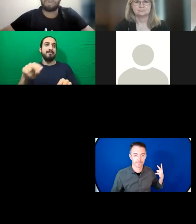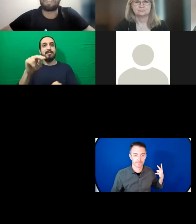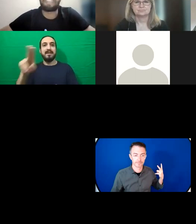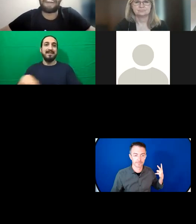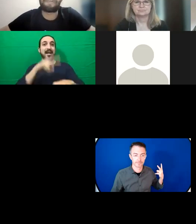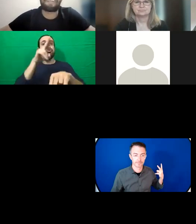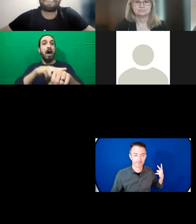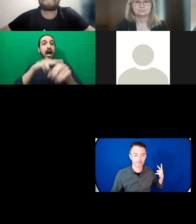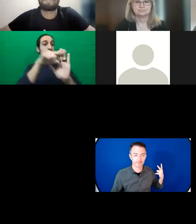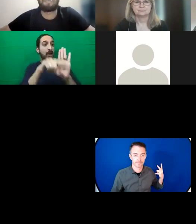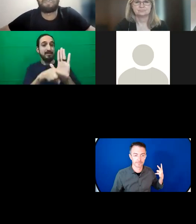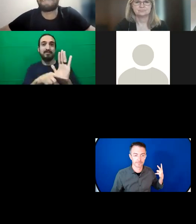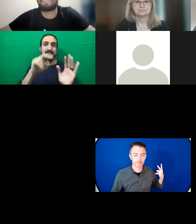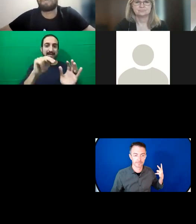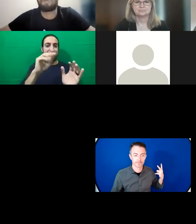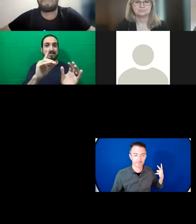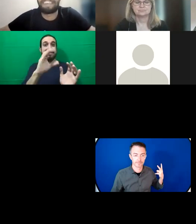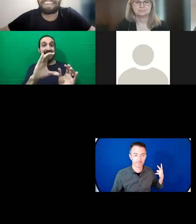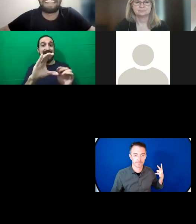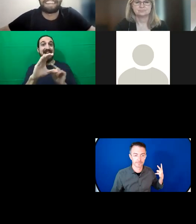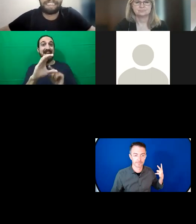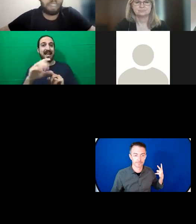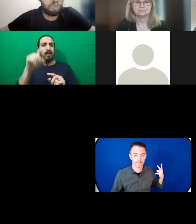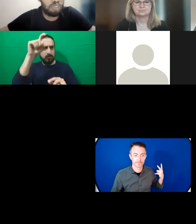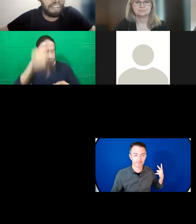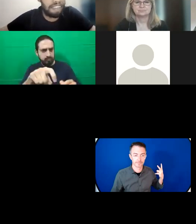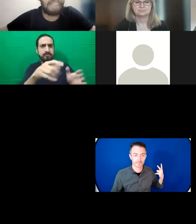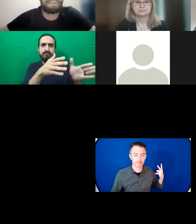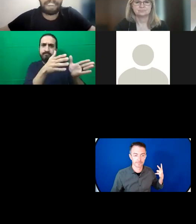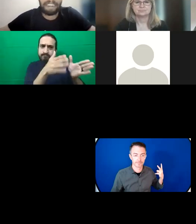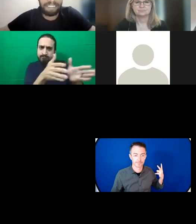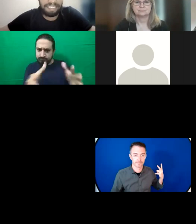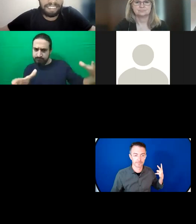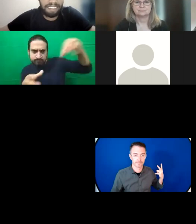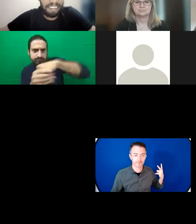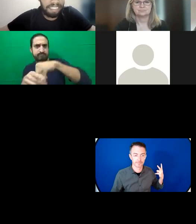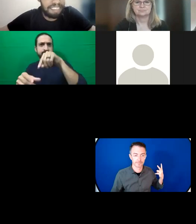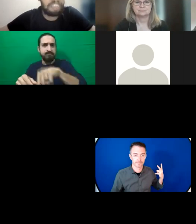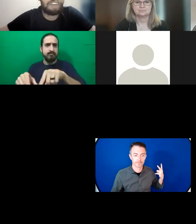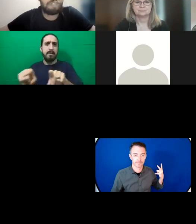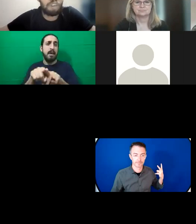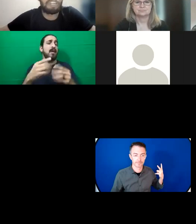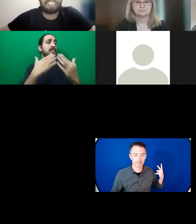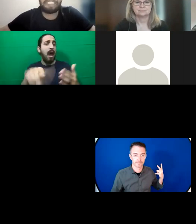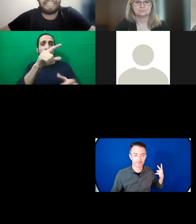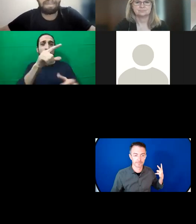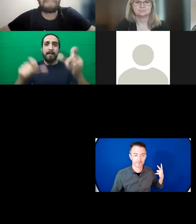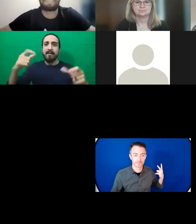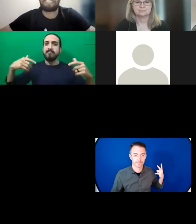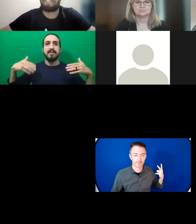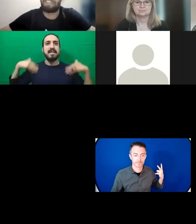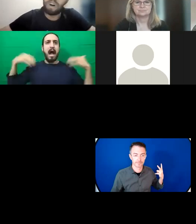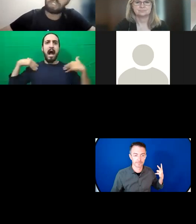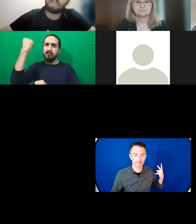with adequate investment to make young people resilient to the climate crisis this requires formulation and